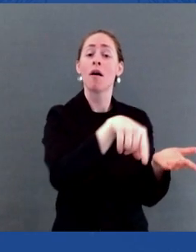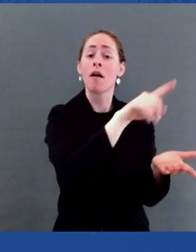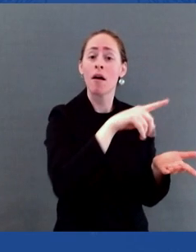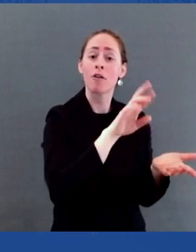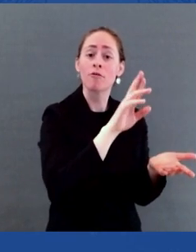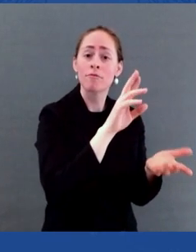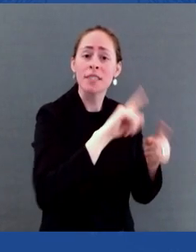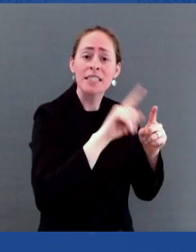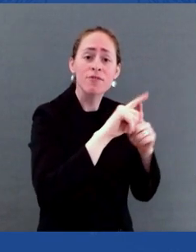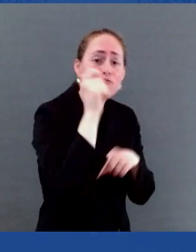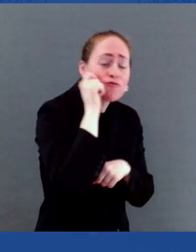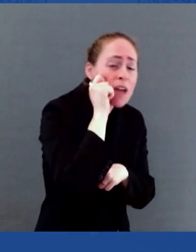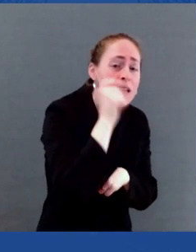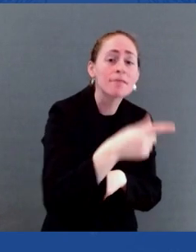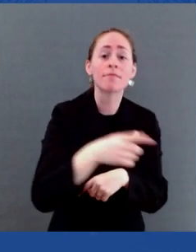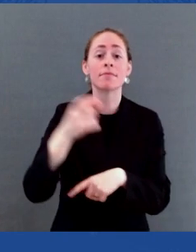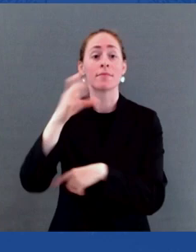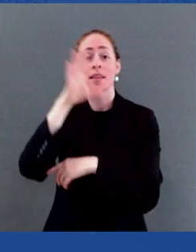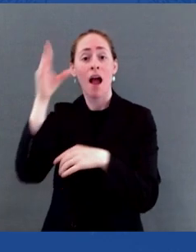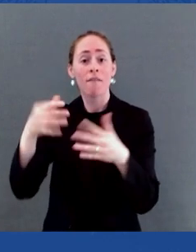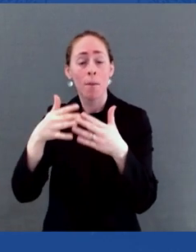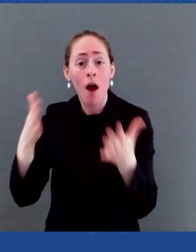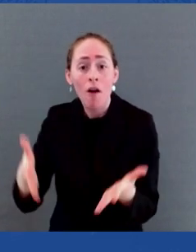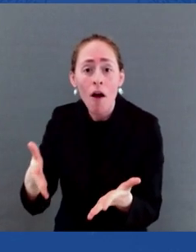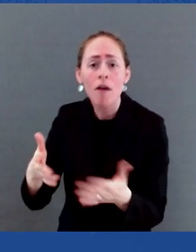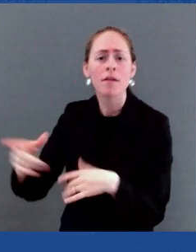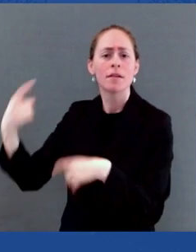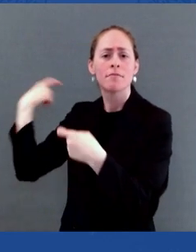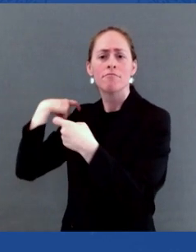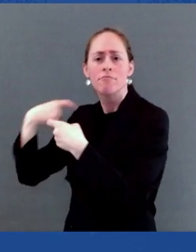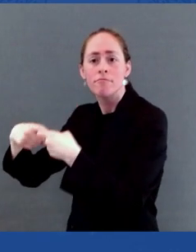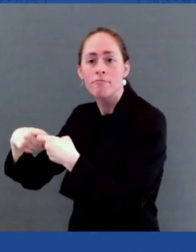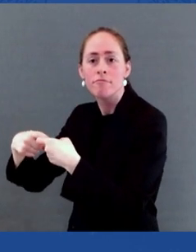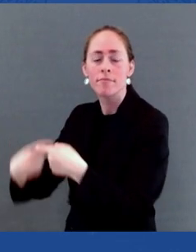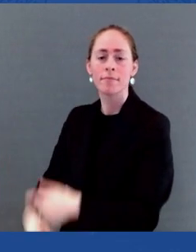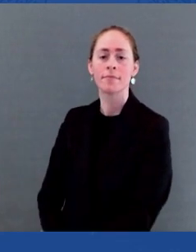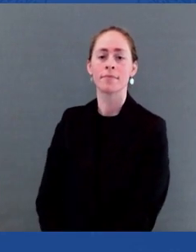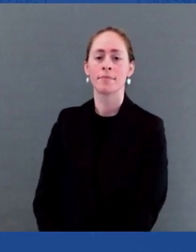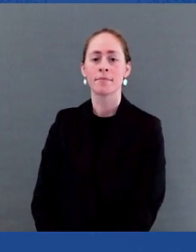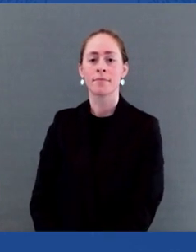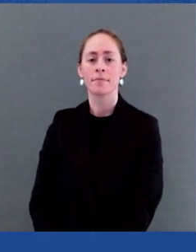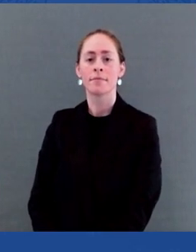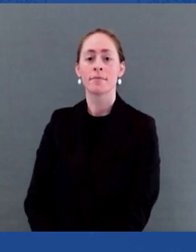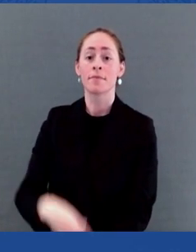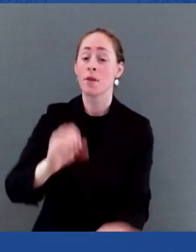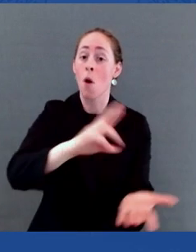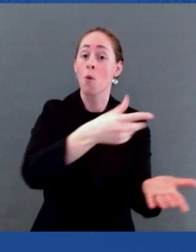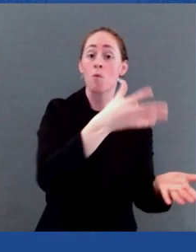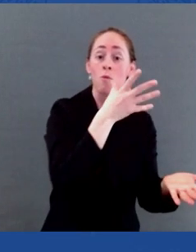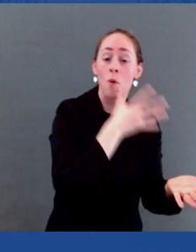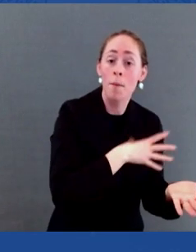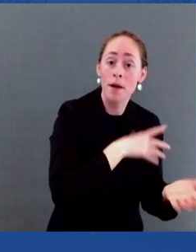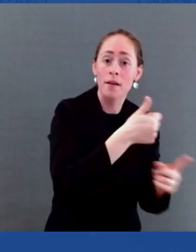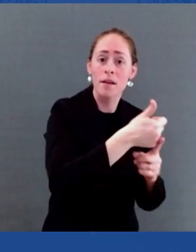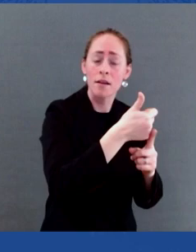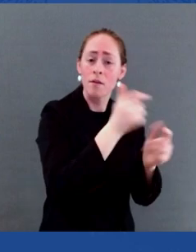people who use drugs, and people experiencing homelessness or unstable housing.